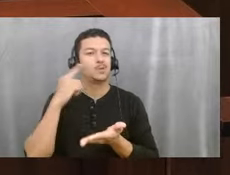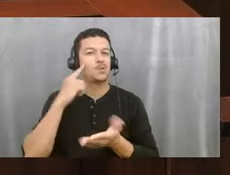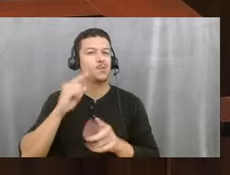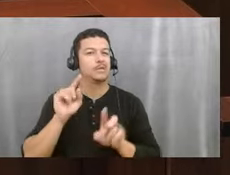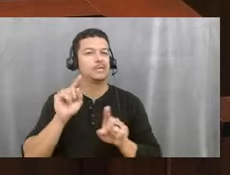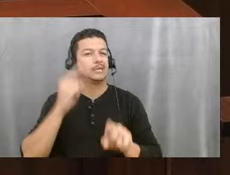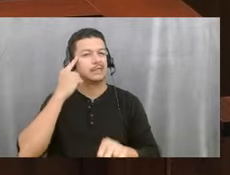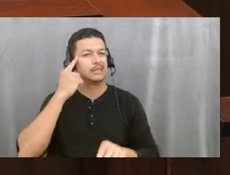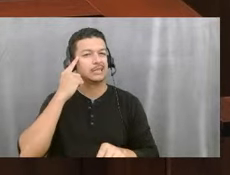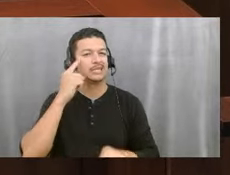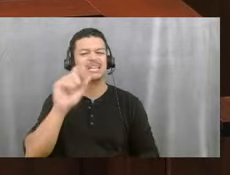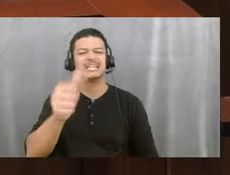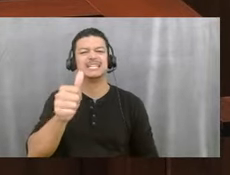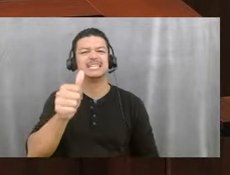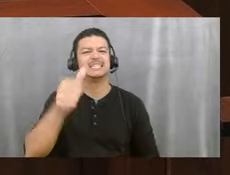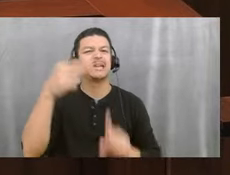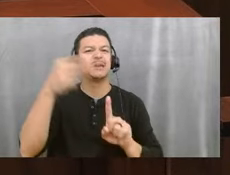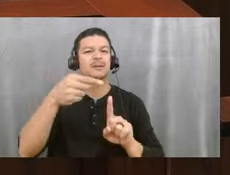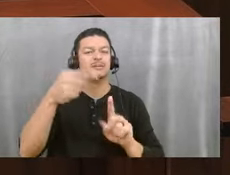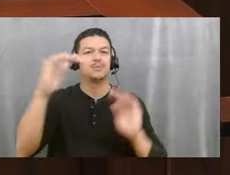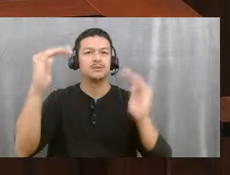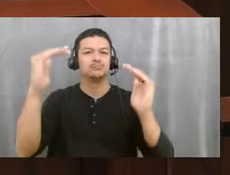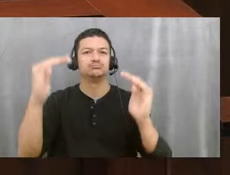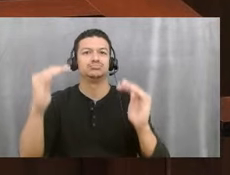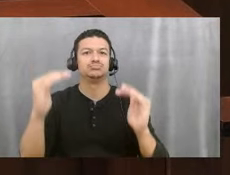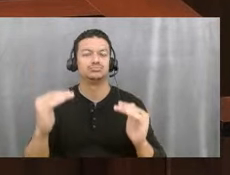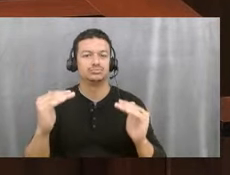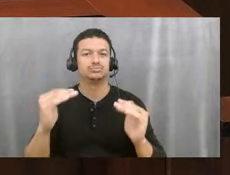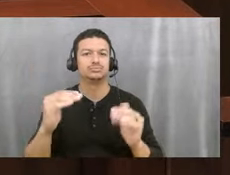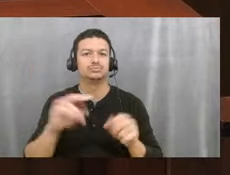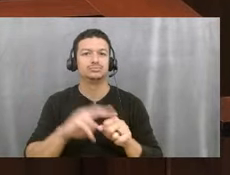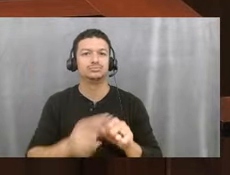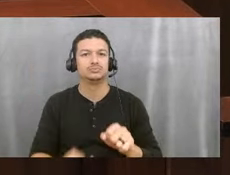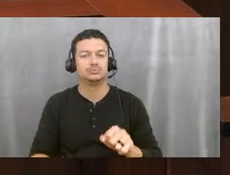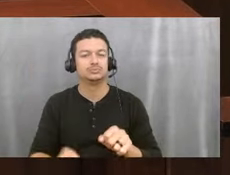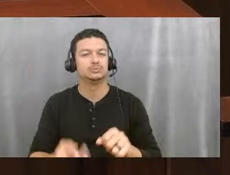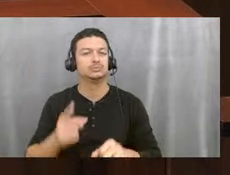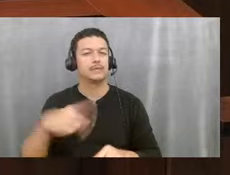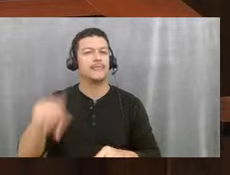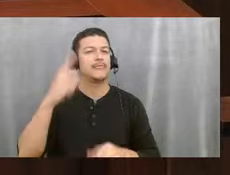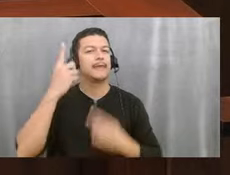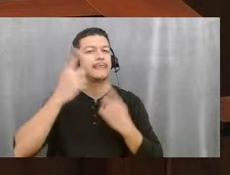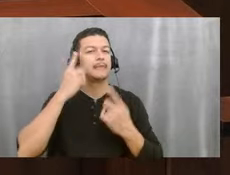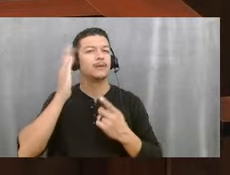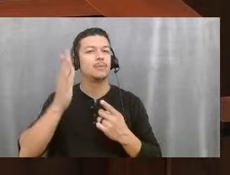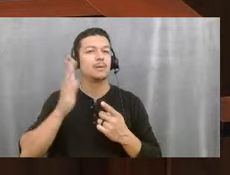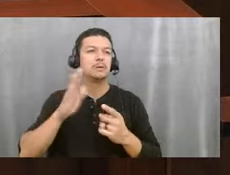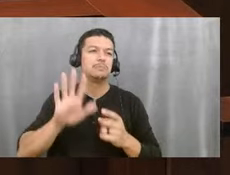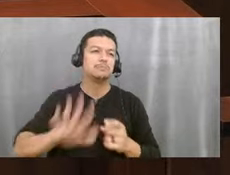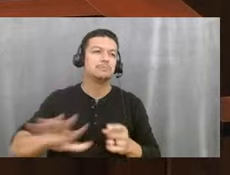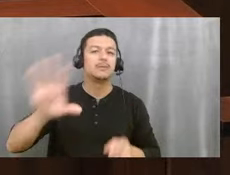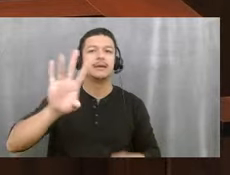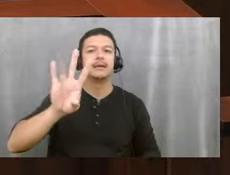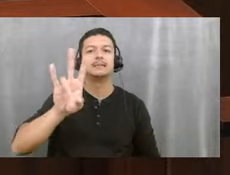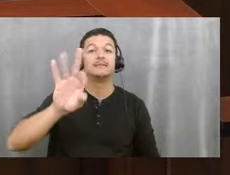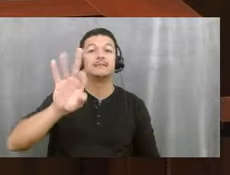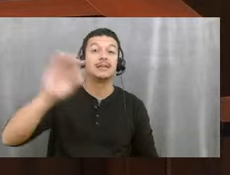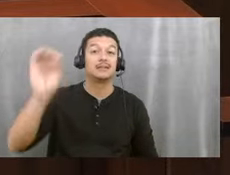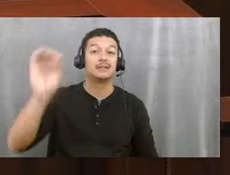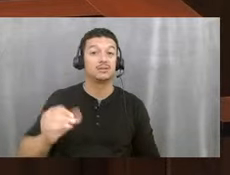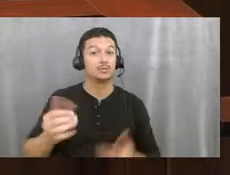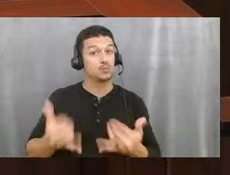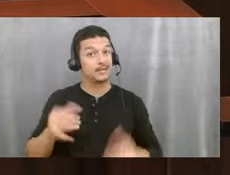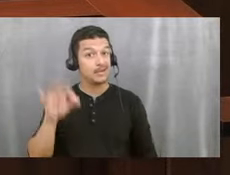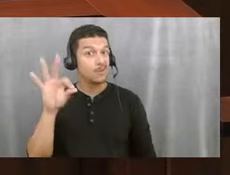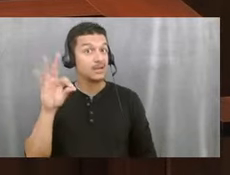10 points across the board. So they're thinking that it'll get to around 79%. And right now we're in the 90s. So